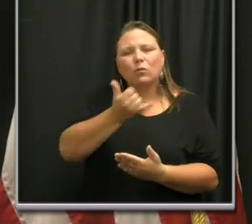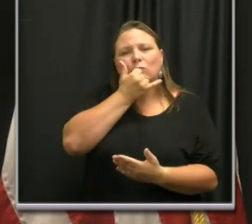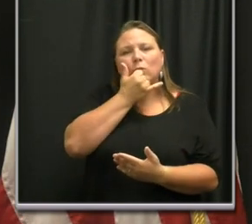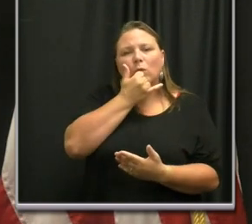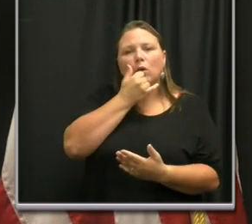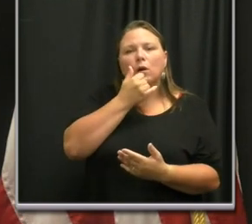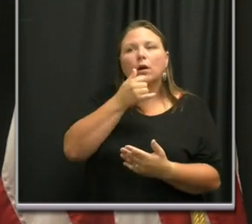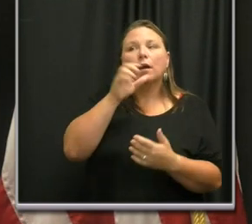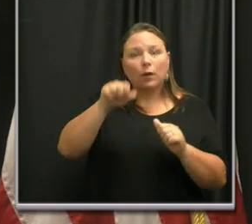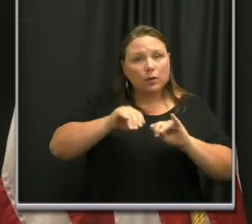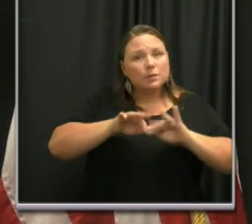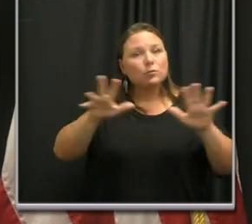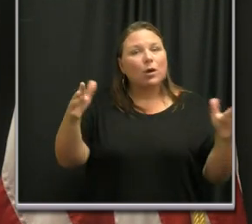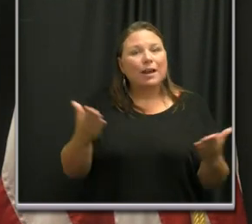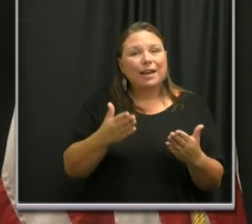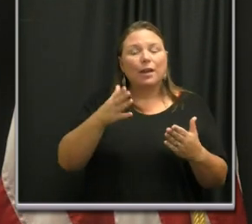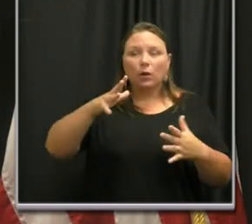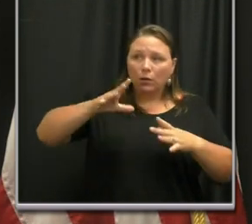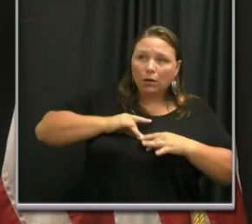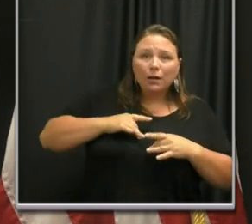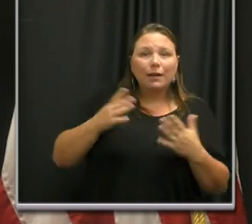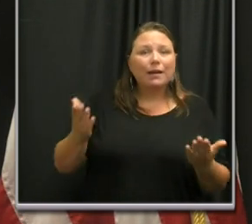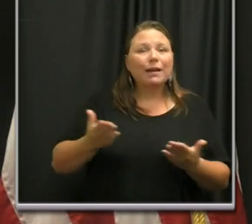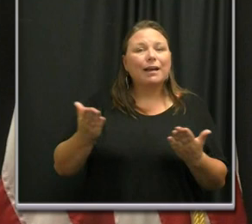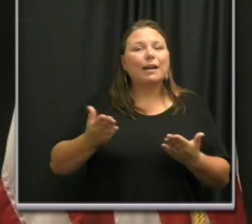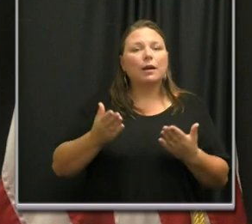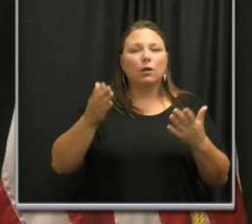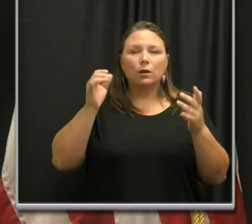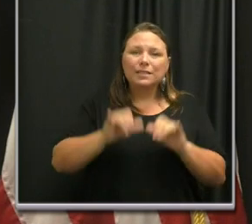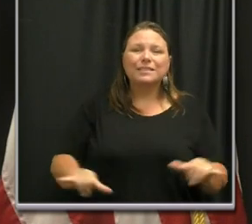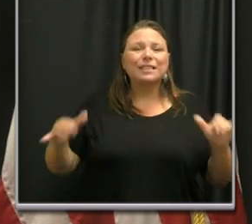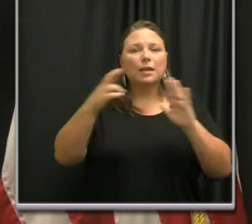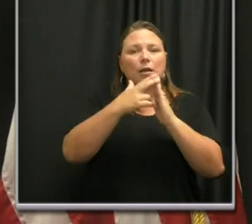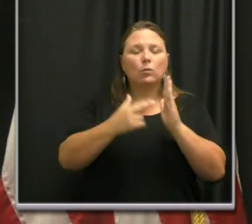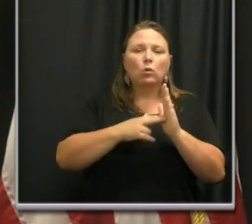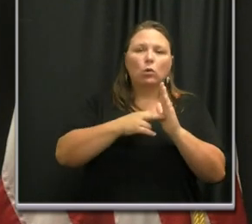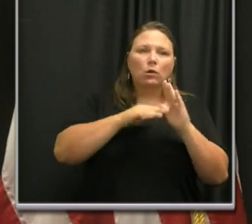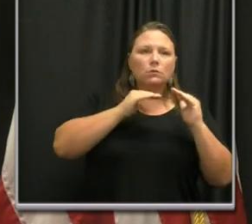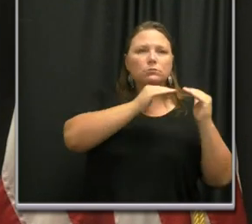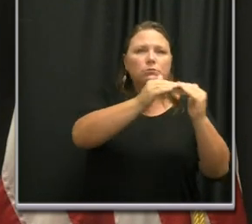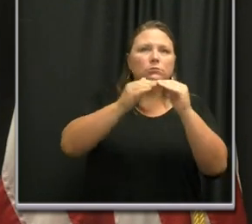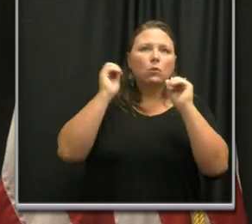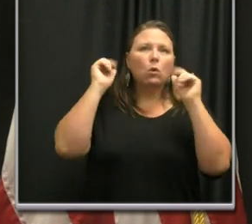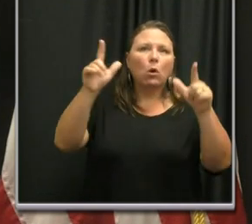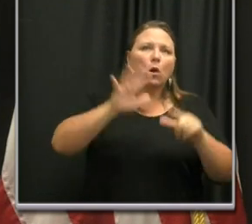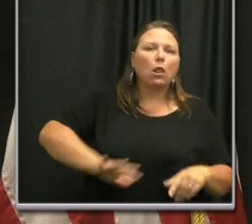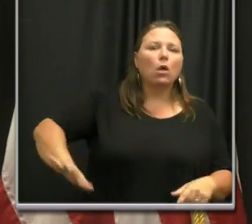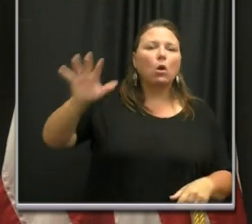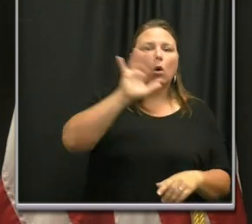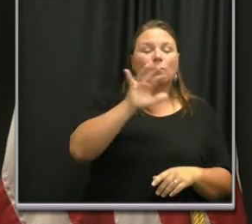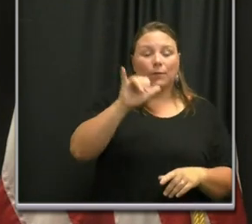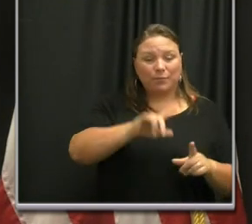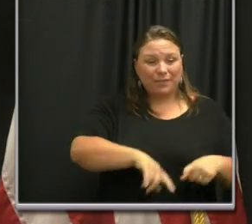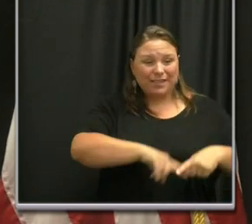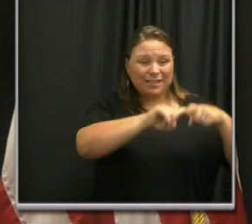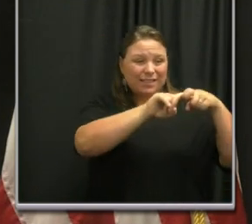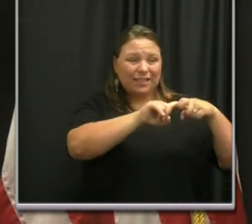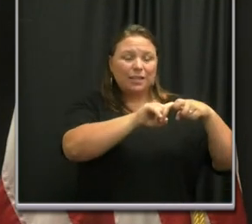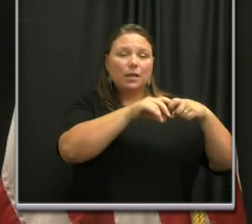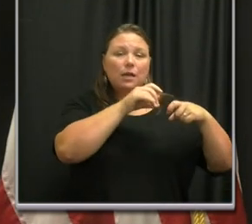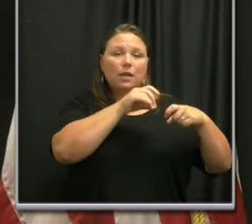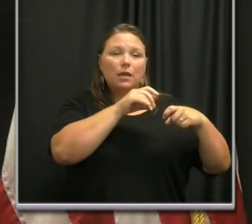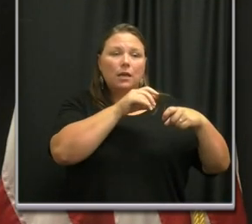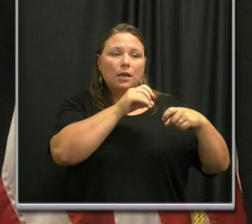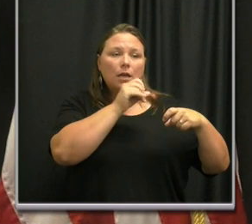you're not going to spread it here, that you're not going to pick it up here. The same rules apply. And the suspension of belief,